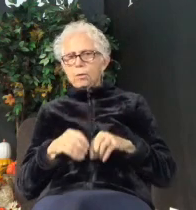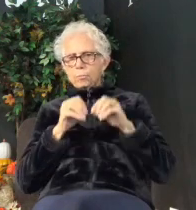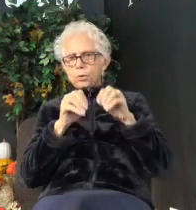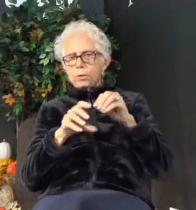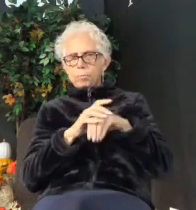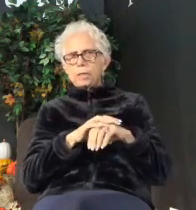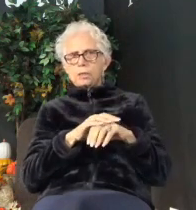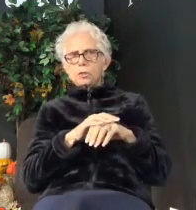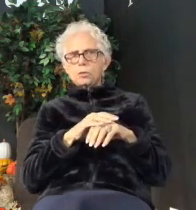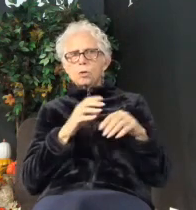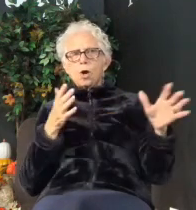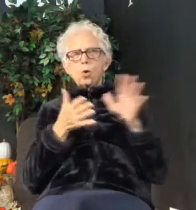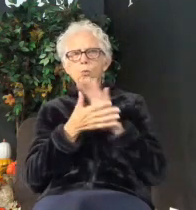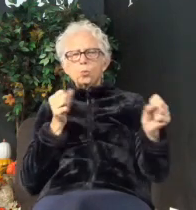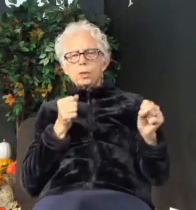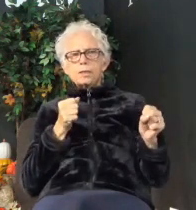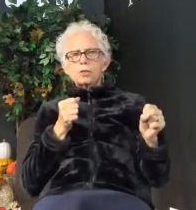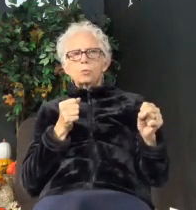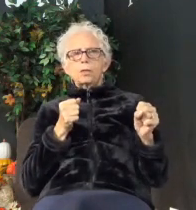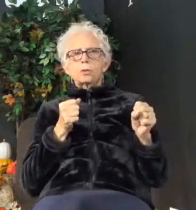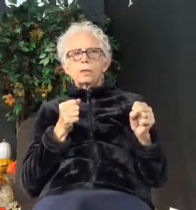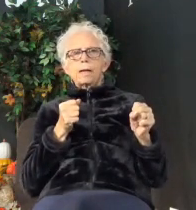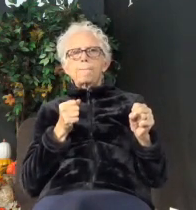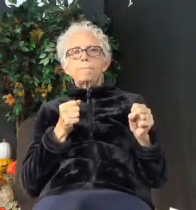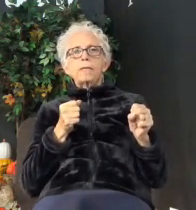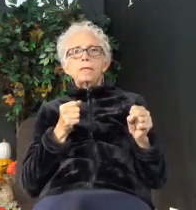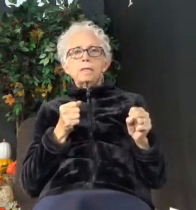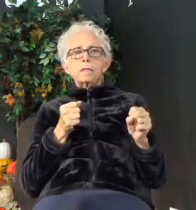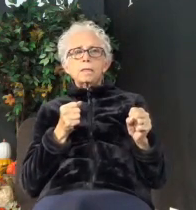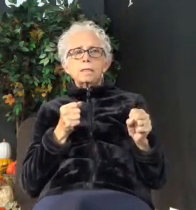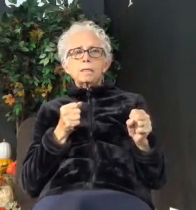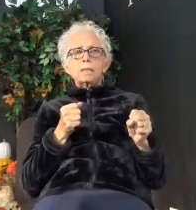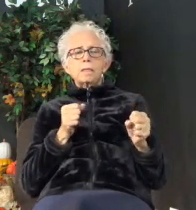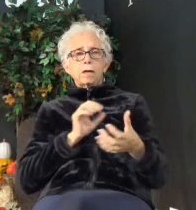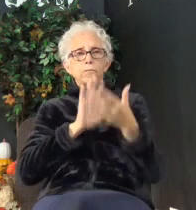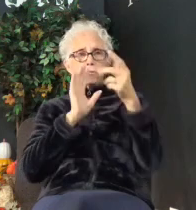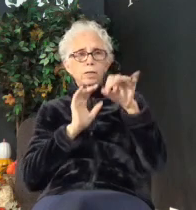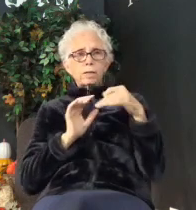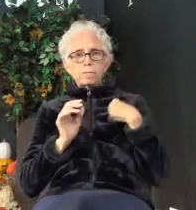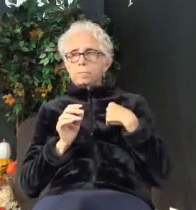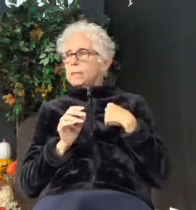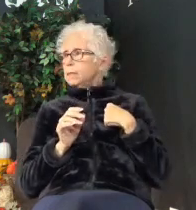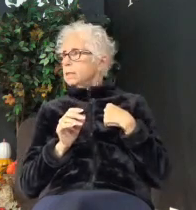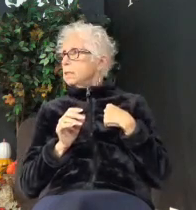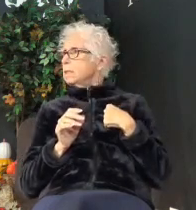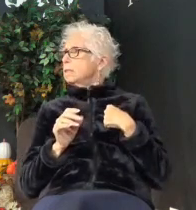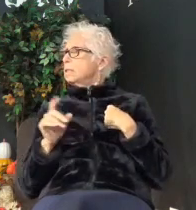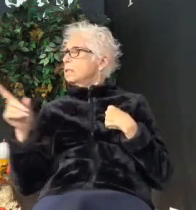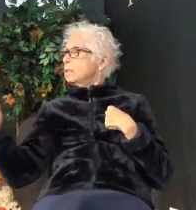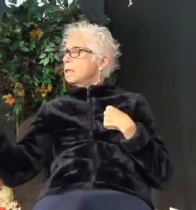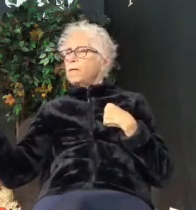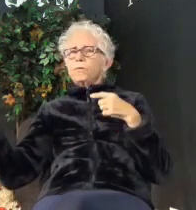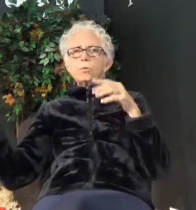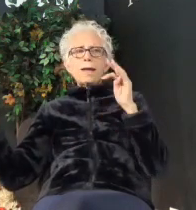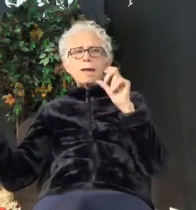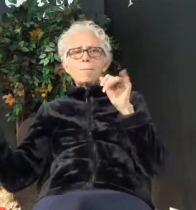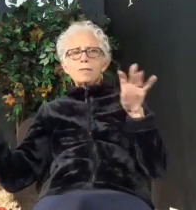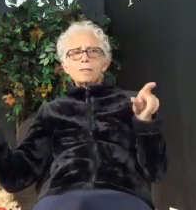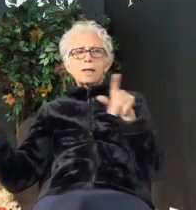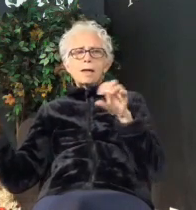and destruction. So in front of me are a few Amazon packages.